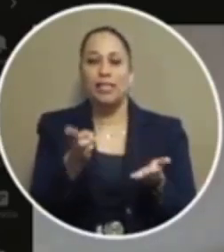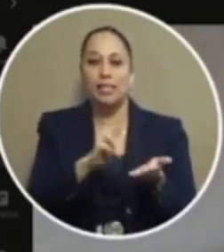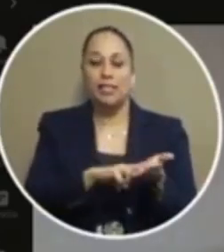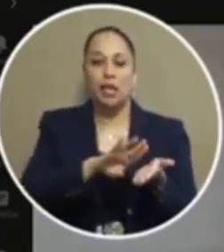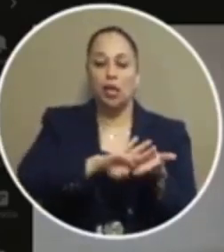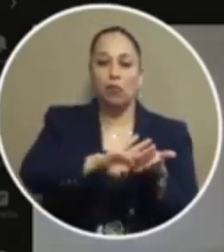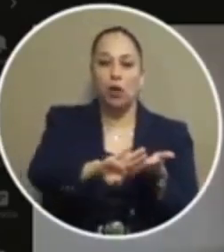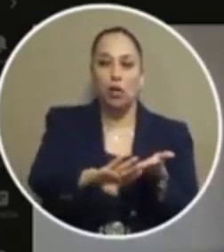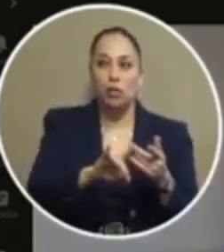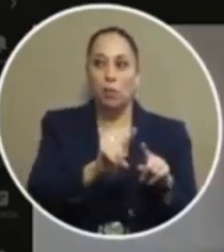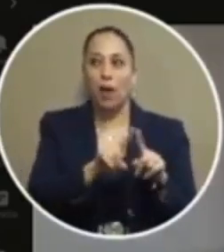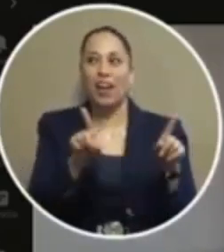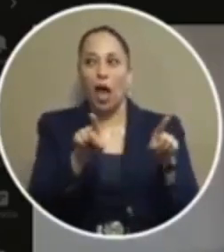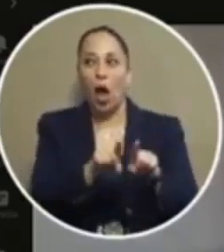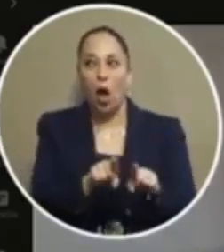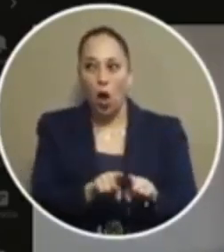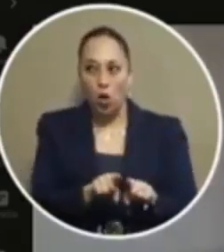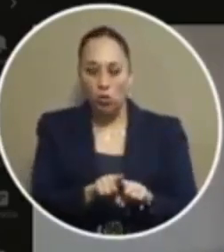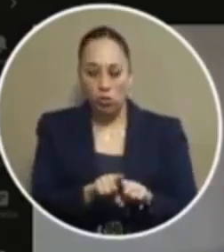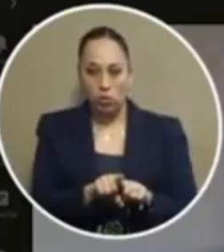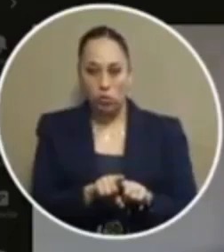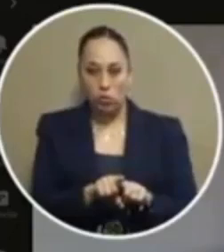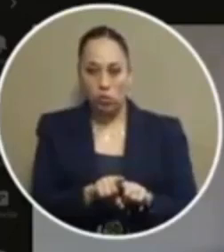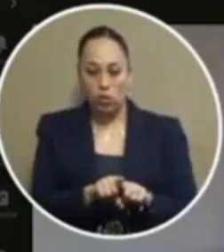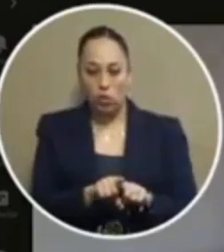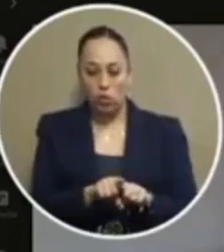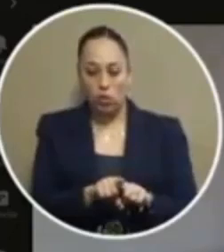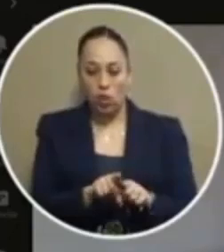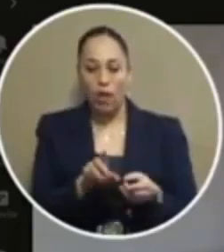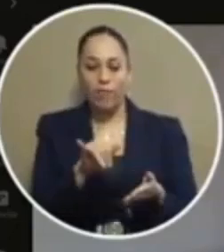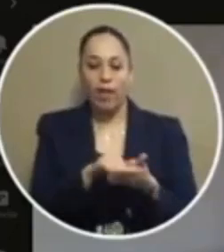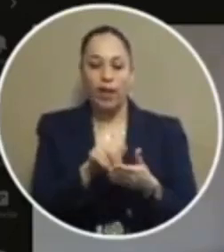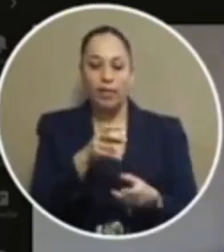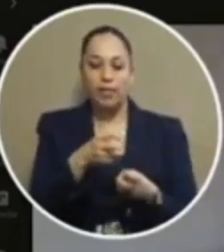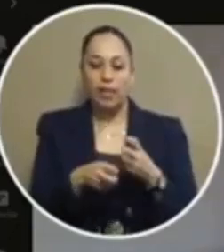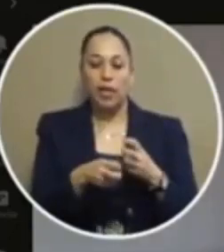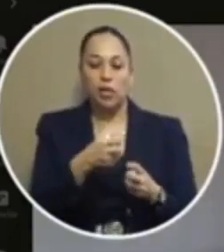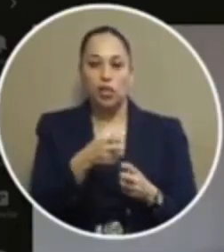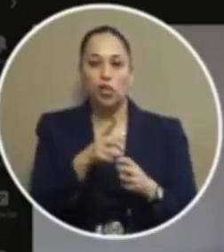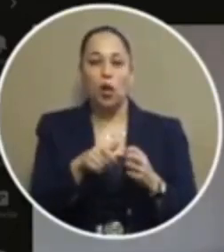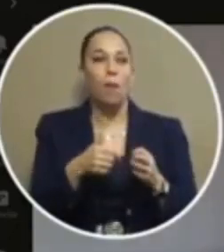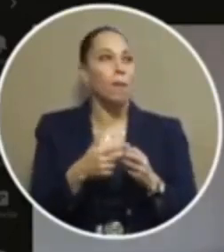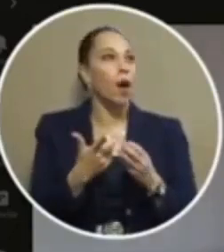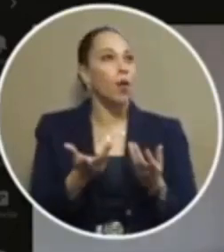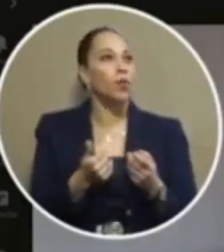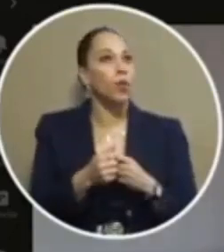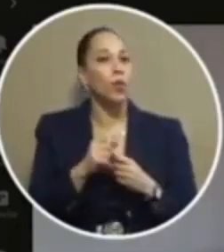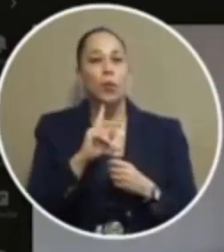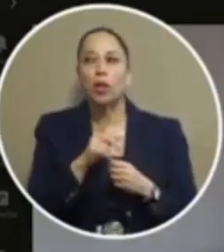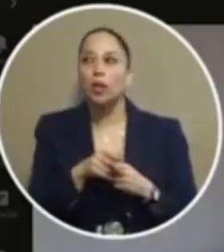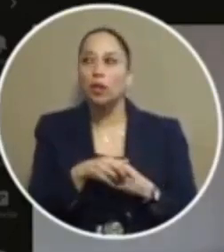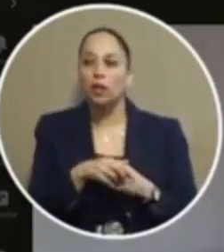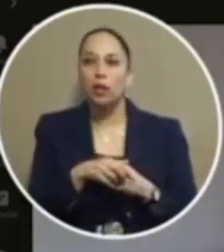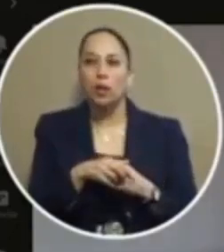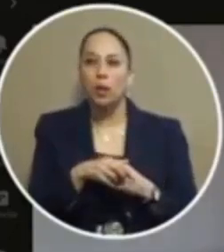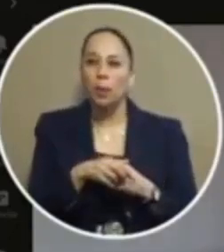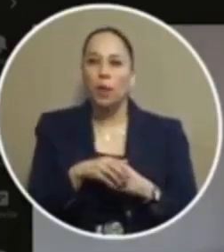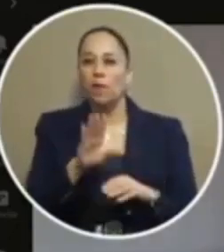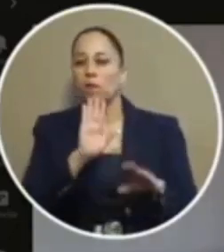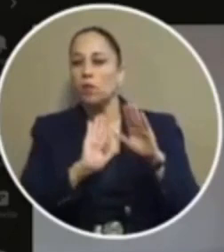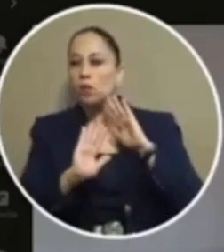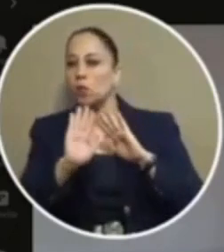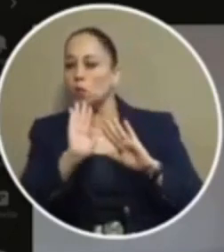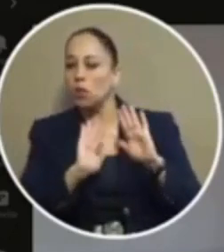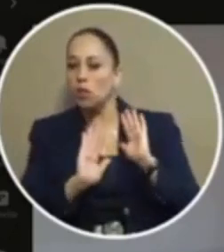um but also there there there is this issue about um really uh a frustration